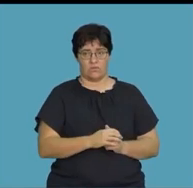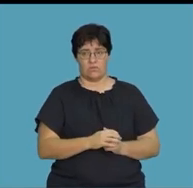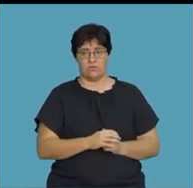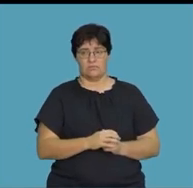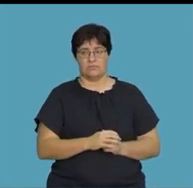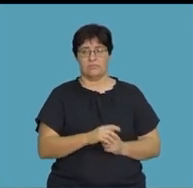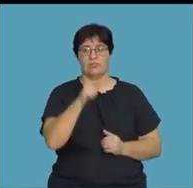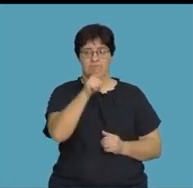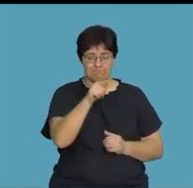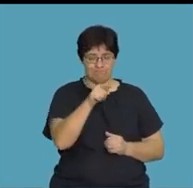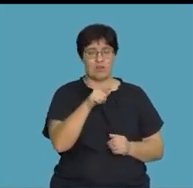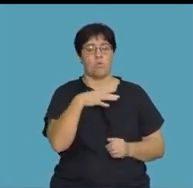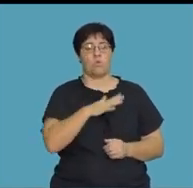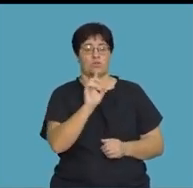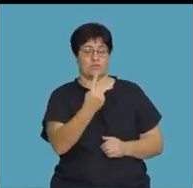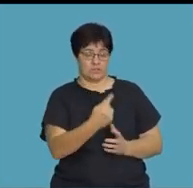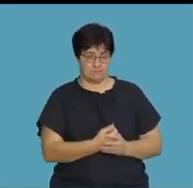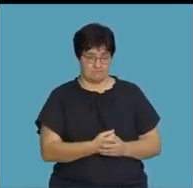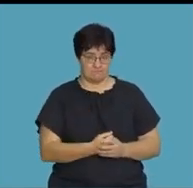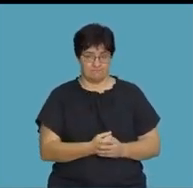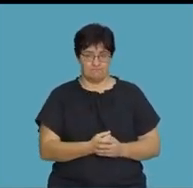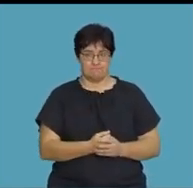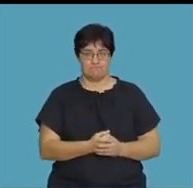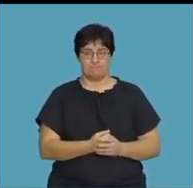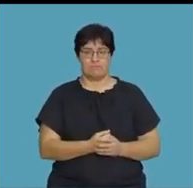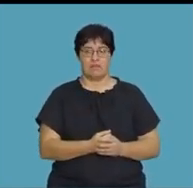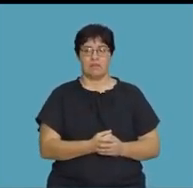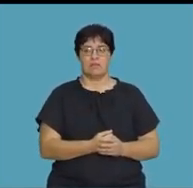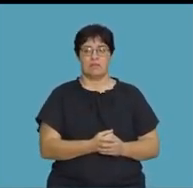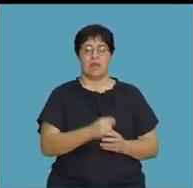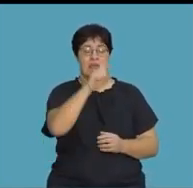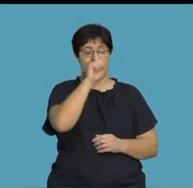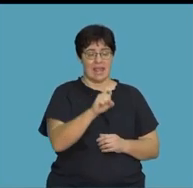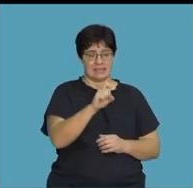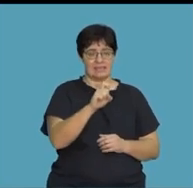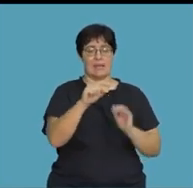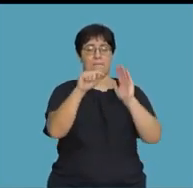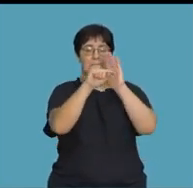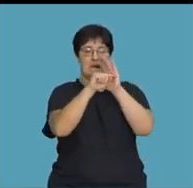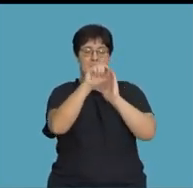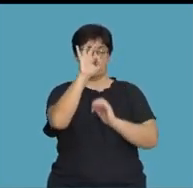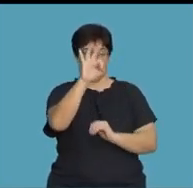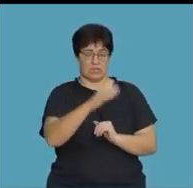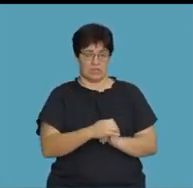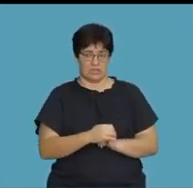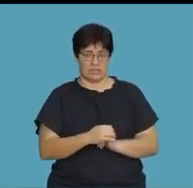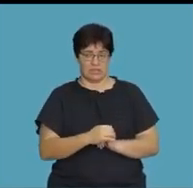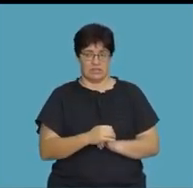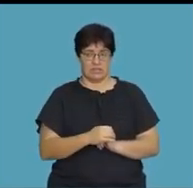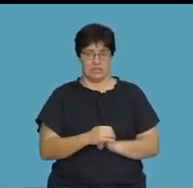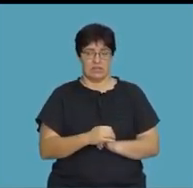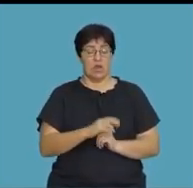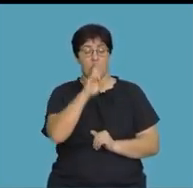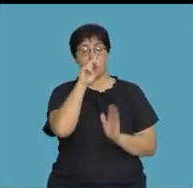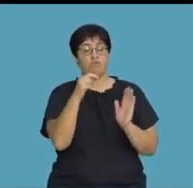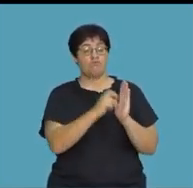4. That's the very first thing that I'm going to do. And then I will have my x there, minus 3.